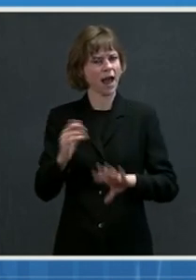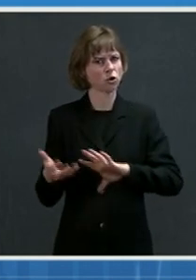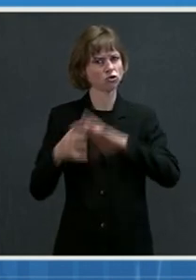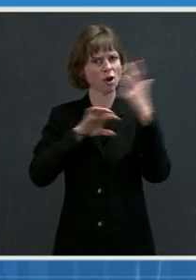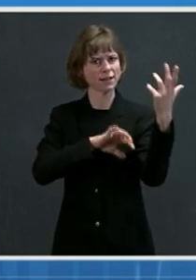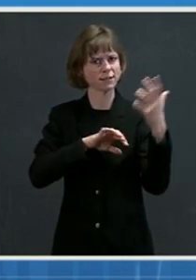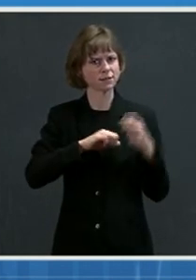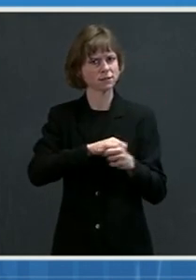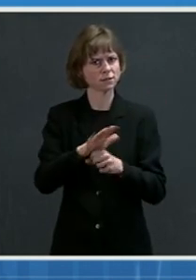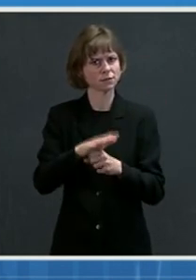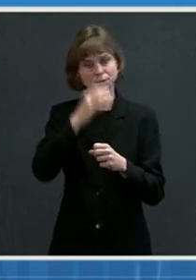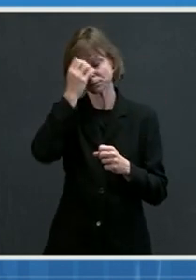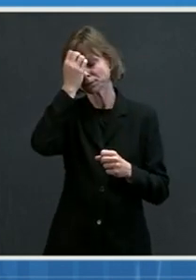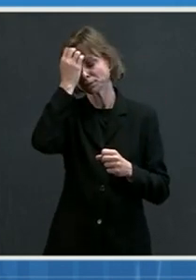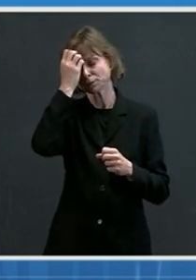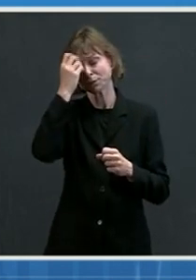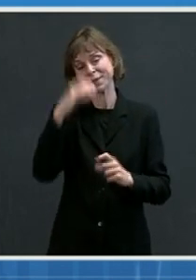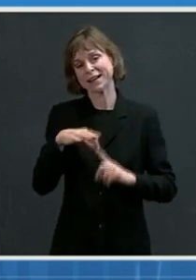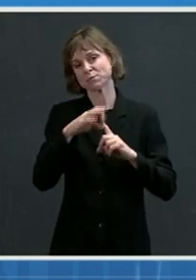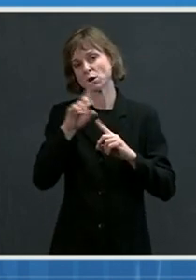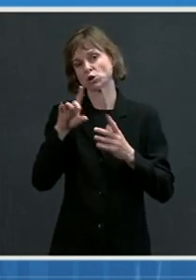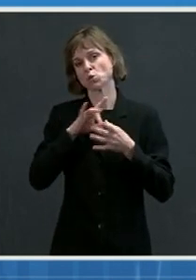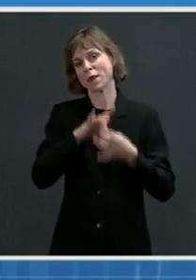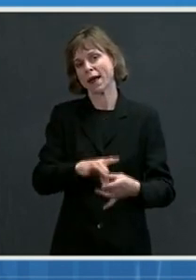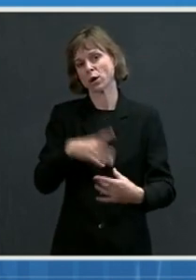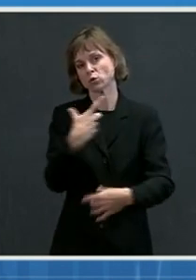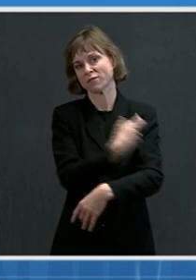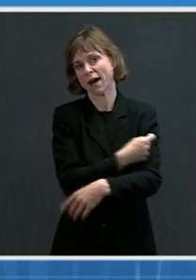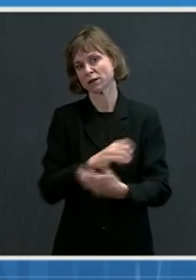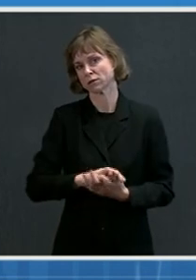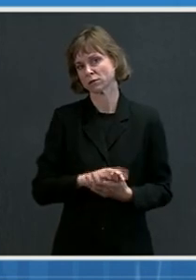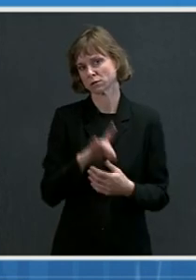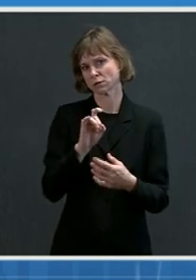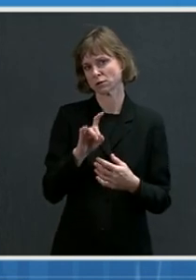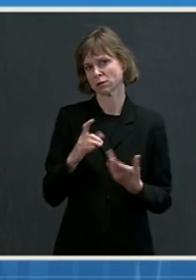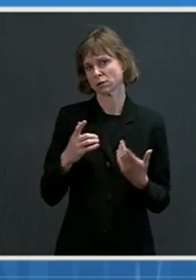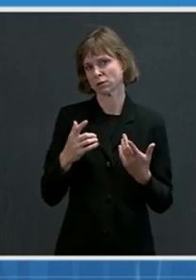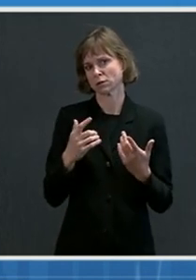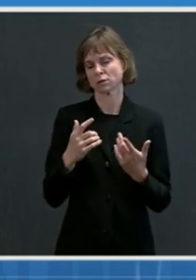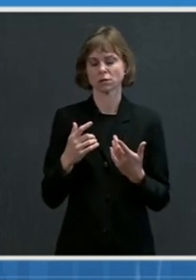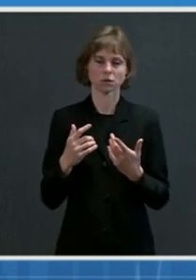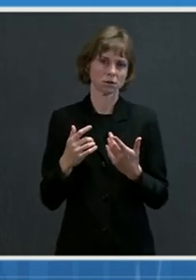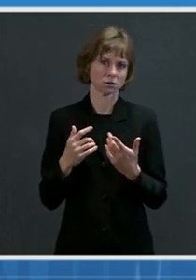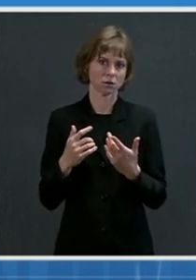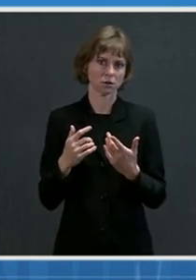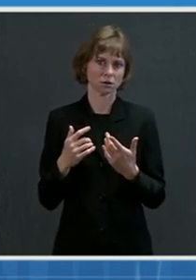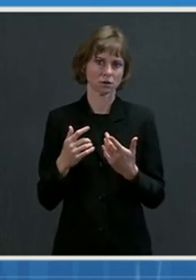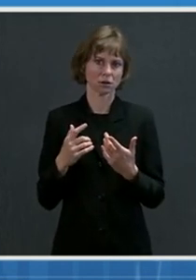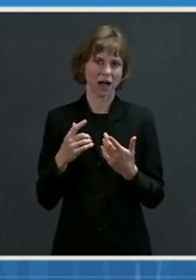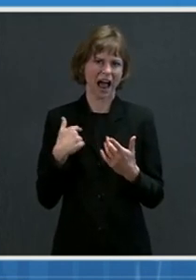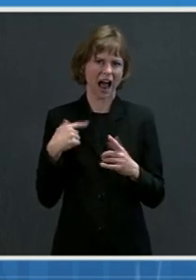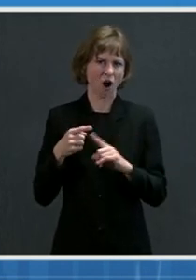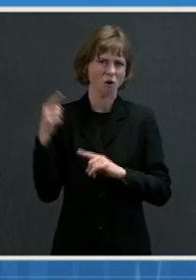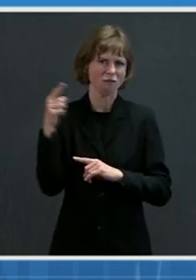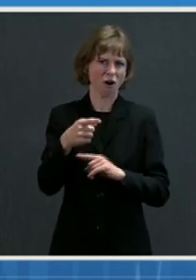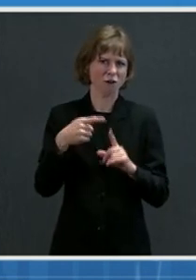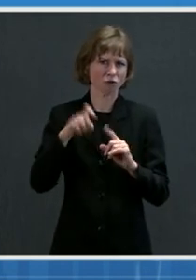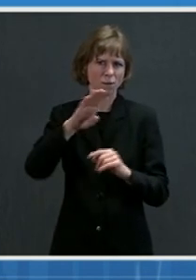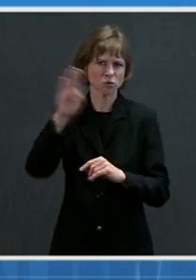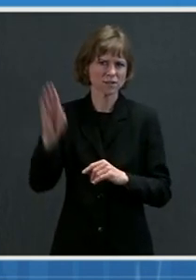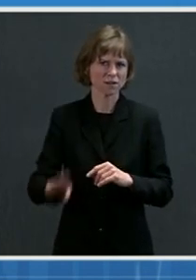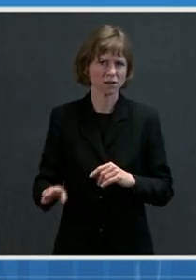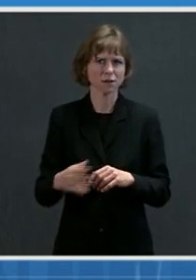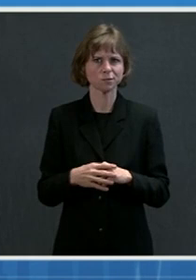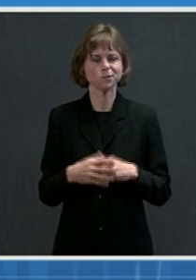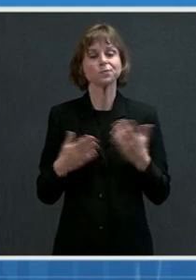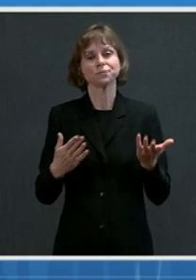when it comes to vaccination? Are you having conversation or working with authorities from Brazil? Yeah.